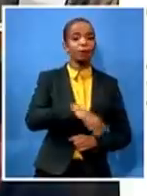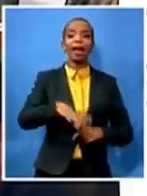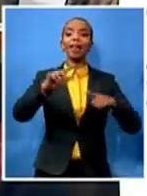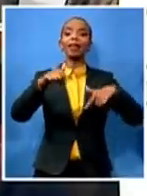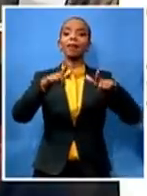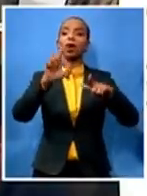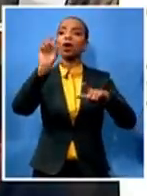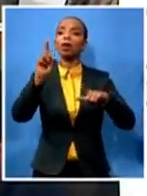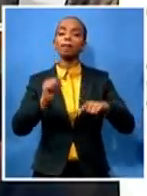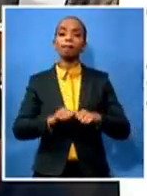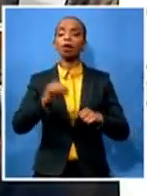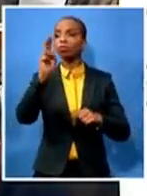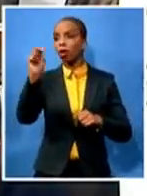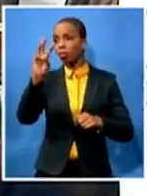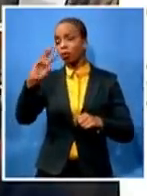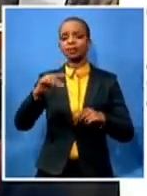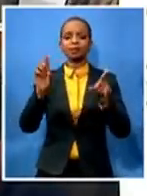well on security matters chair